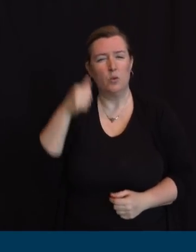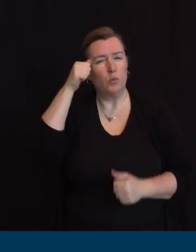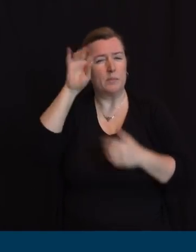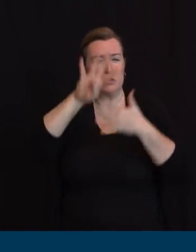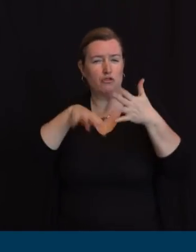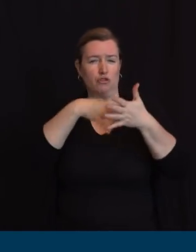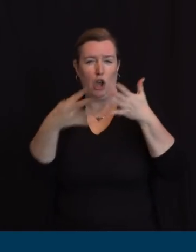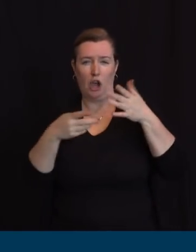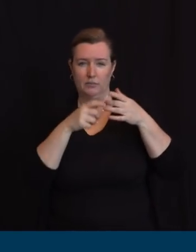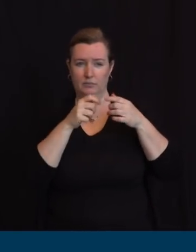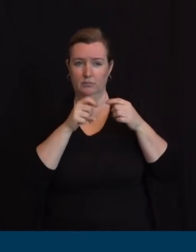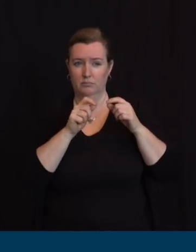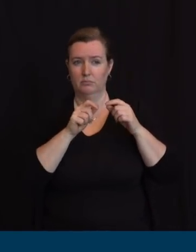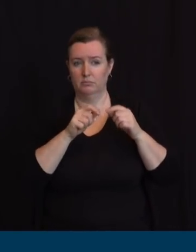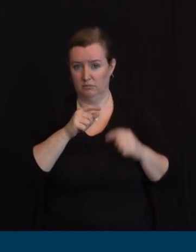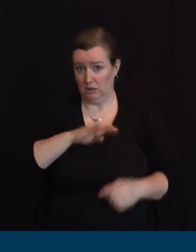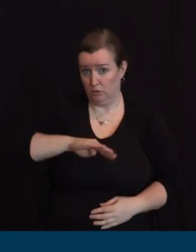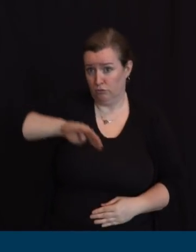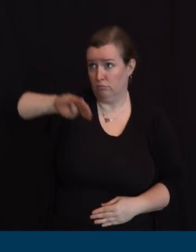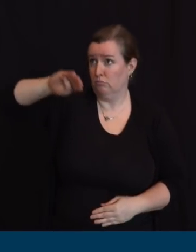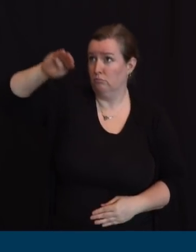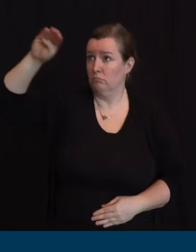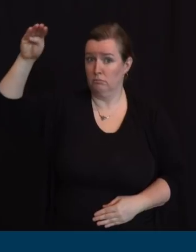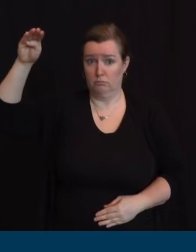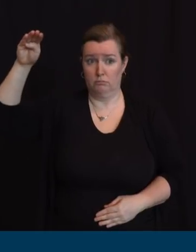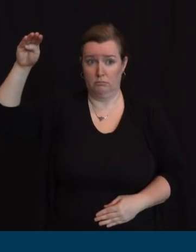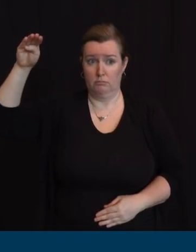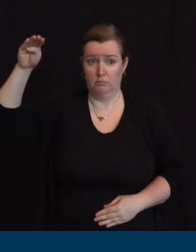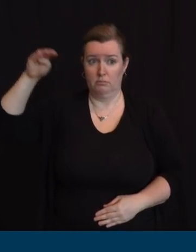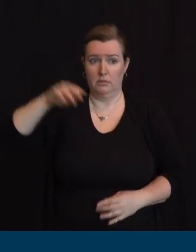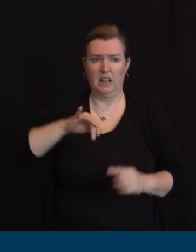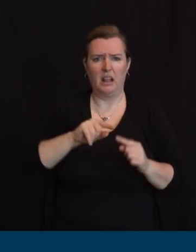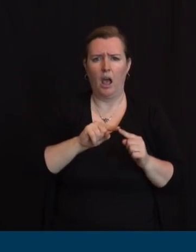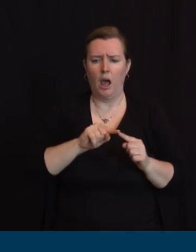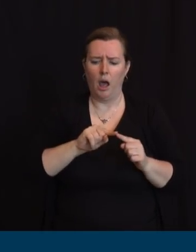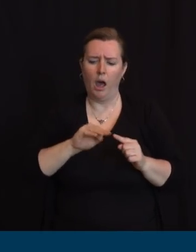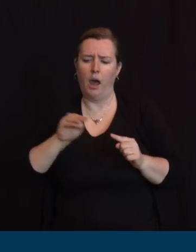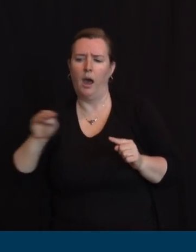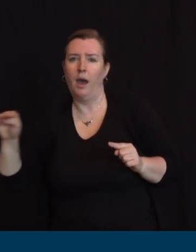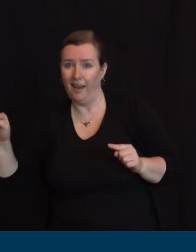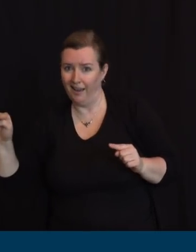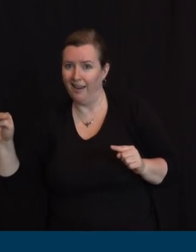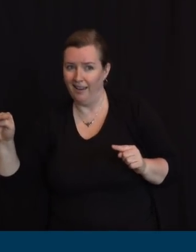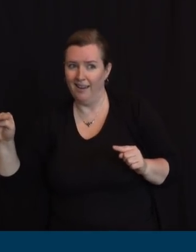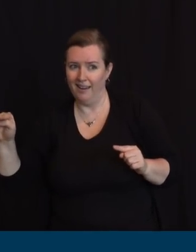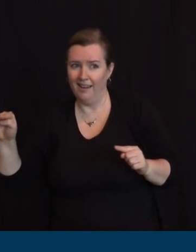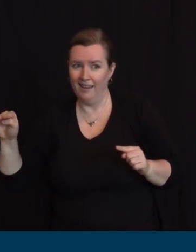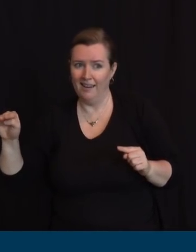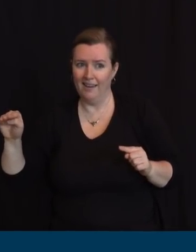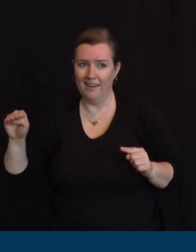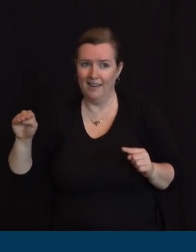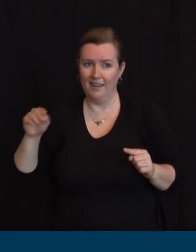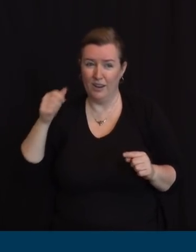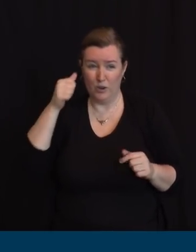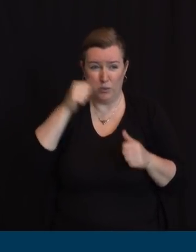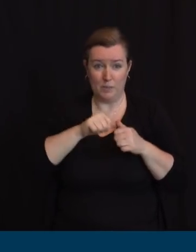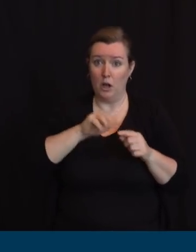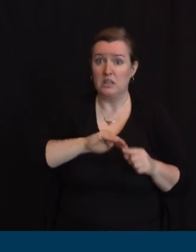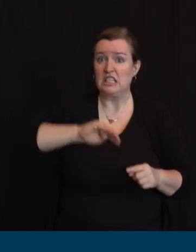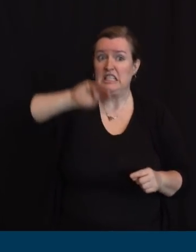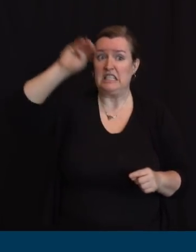Lower, but later. And that's a little bit what you're hearing from Judy right now. If that best case scenario comes to pass,